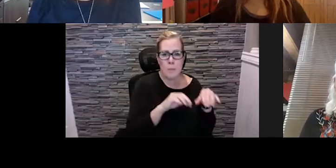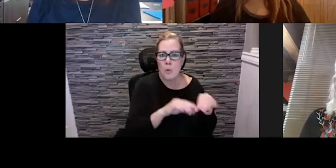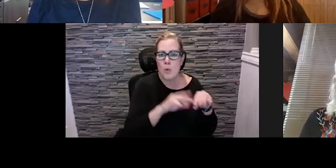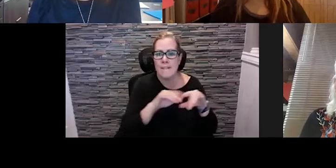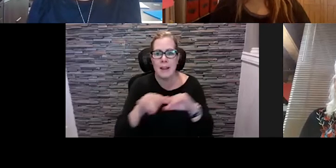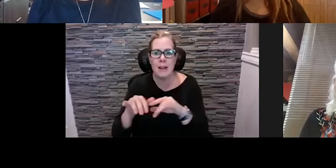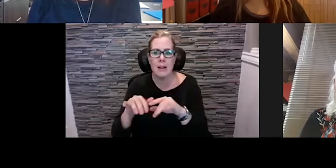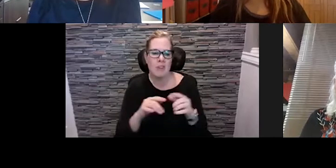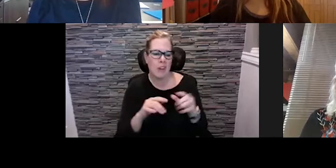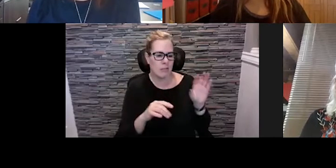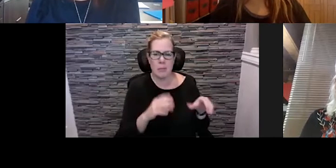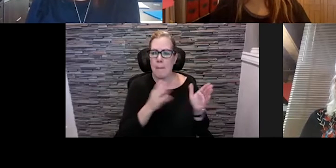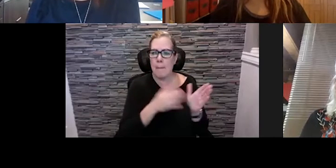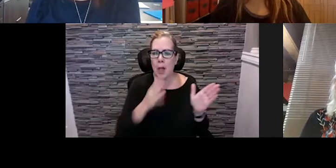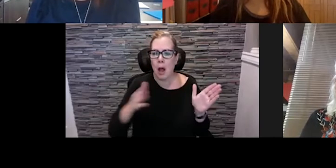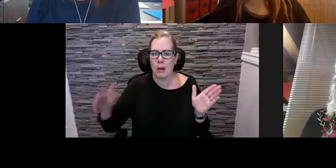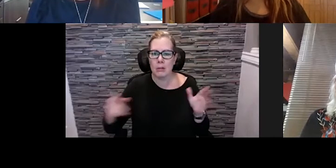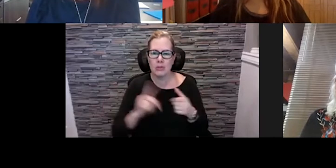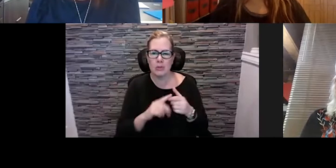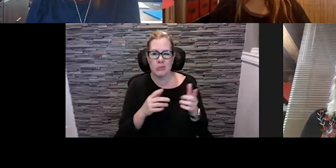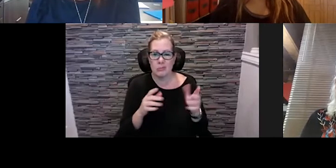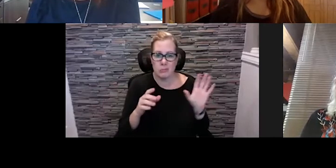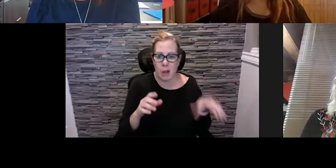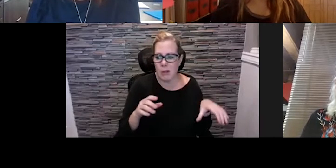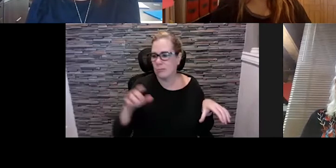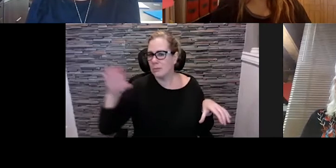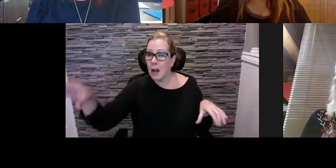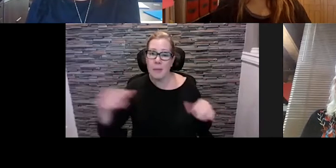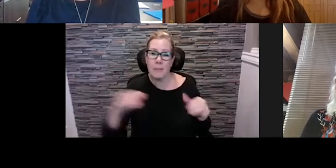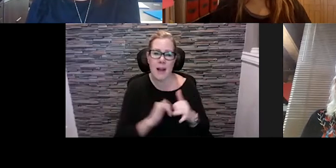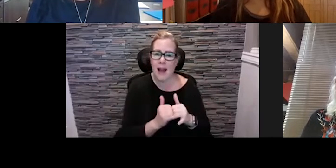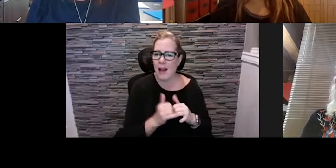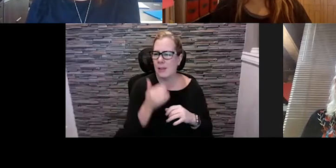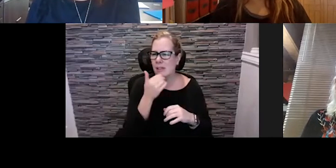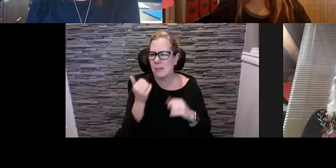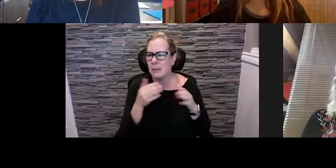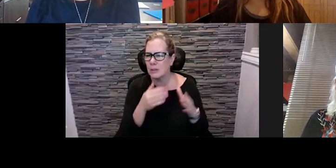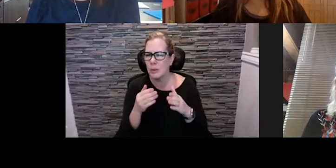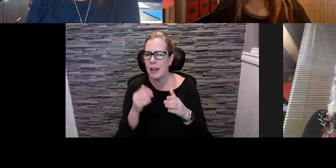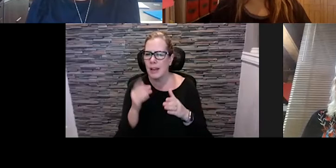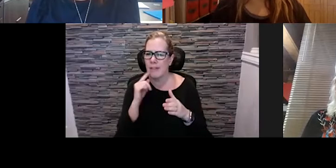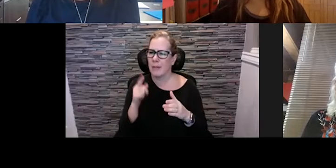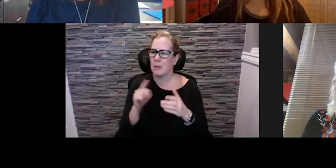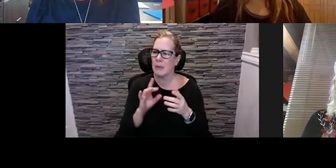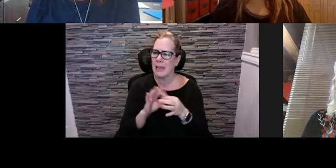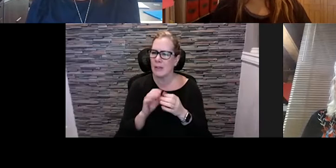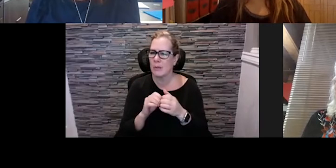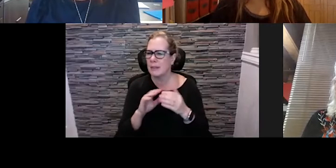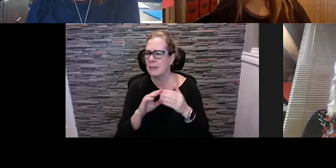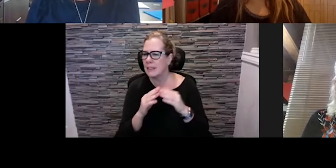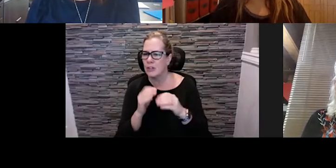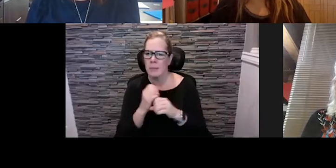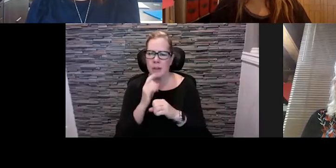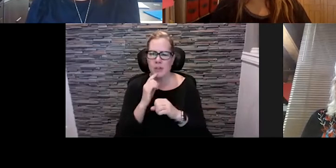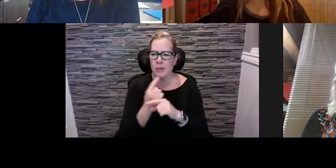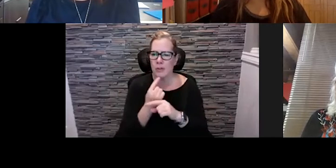those things that folks need to consider and how is the best way for them to connect. With your team or team of the city to make sure they're navigating